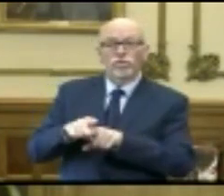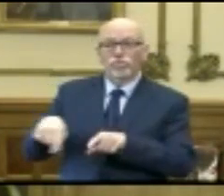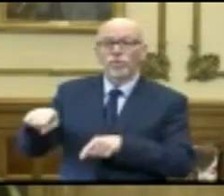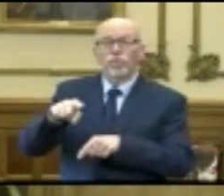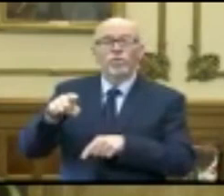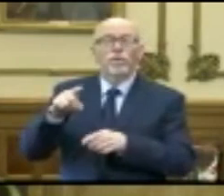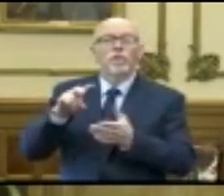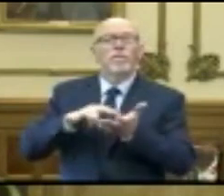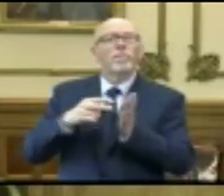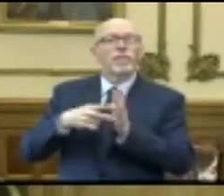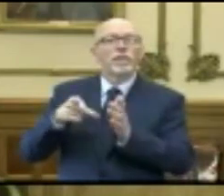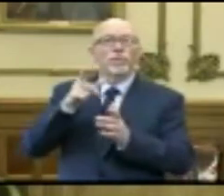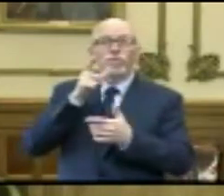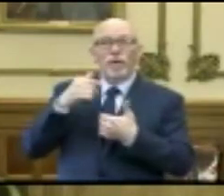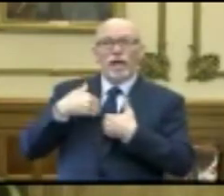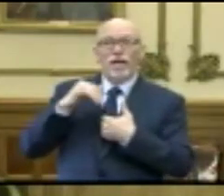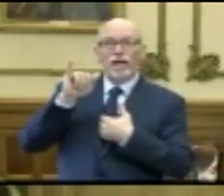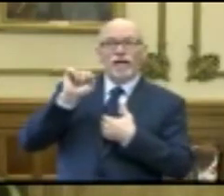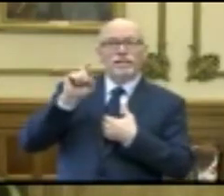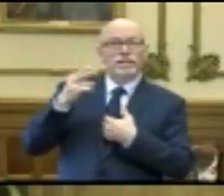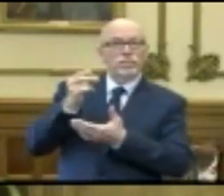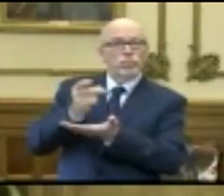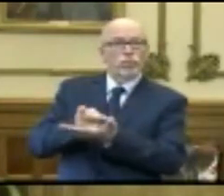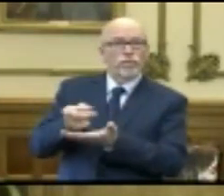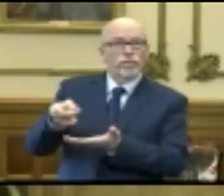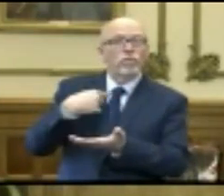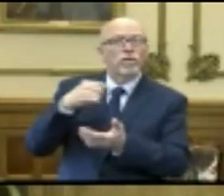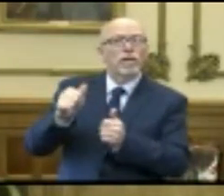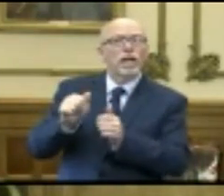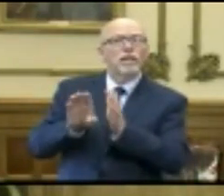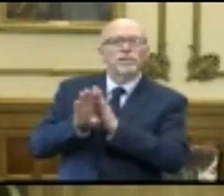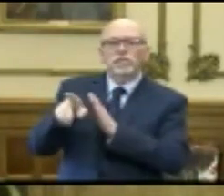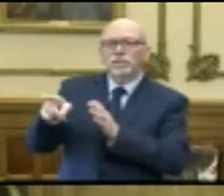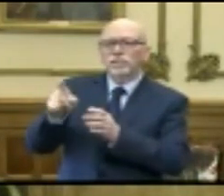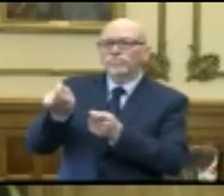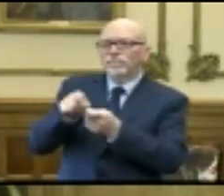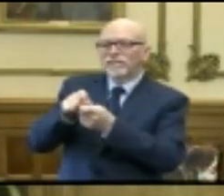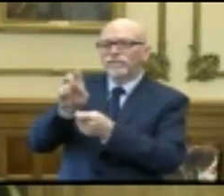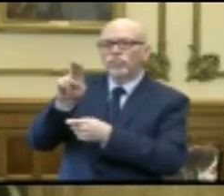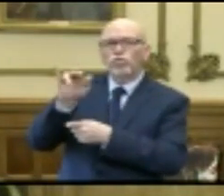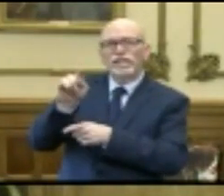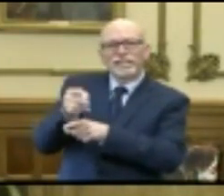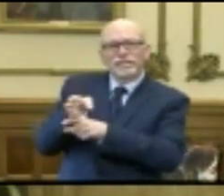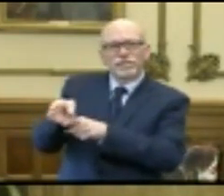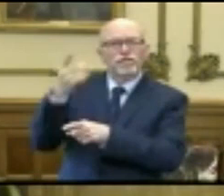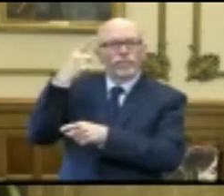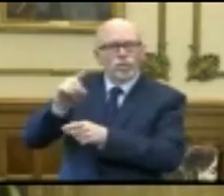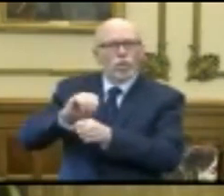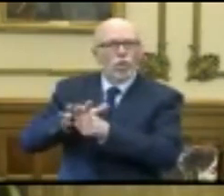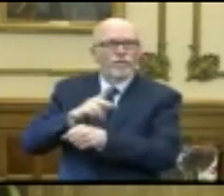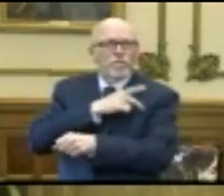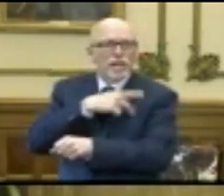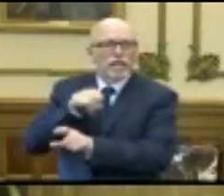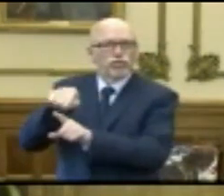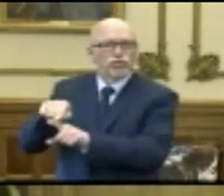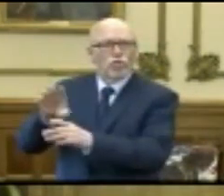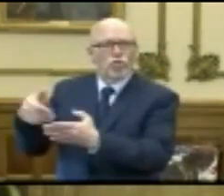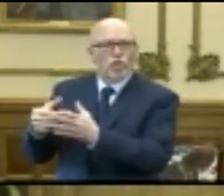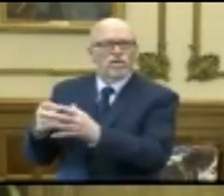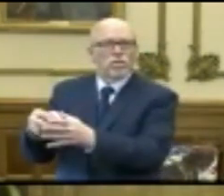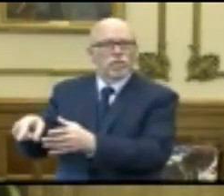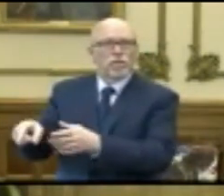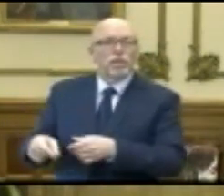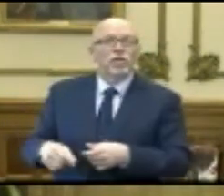receive ISDH approval to develop COVID-dedicated units going forward. I know that the thought of moving